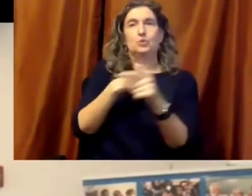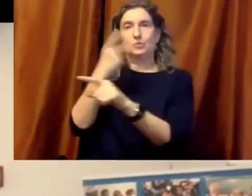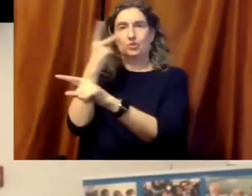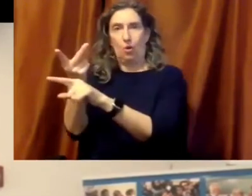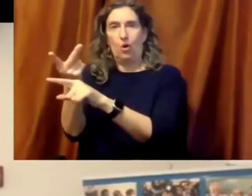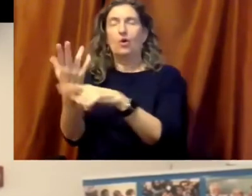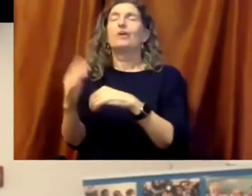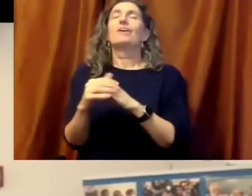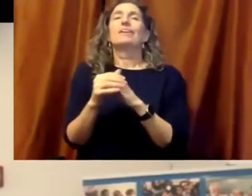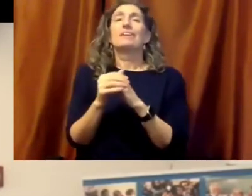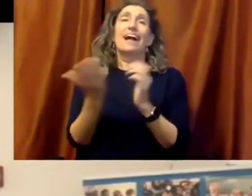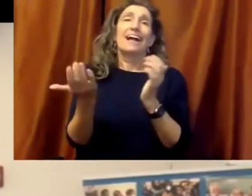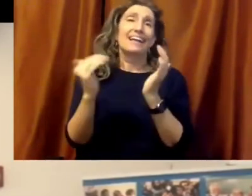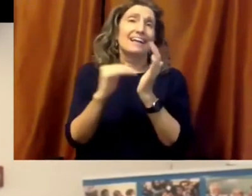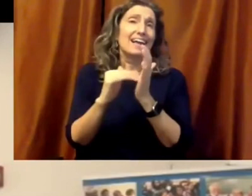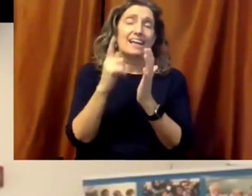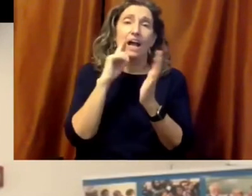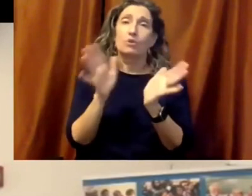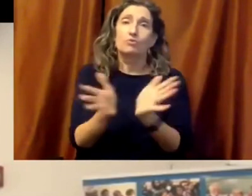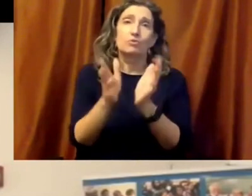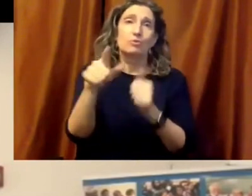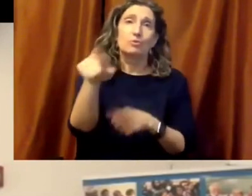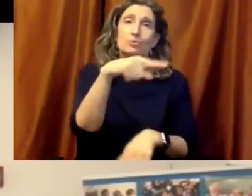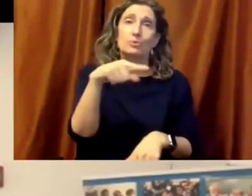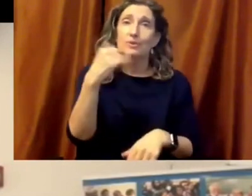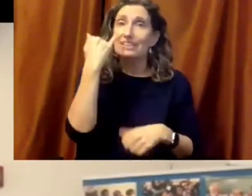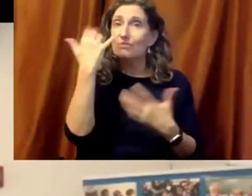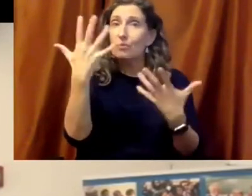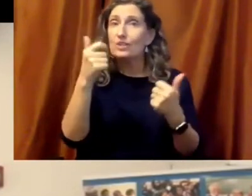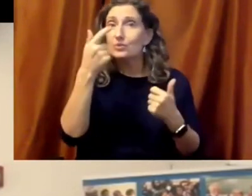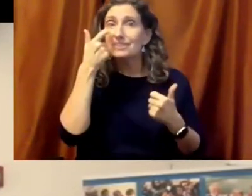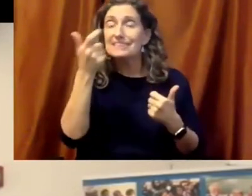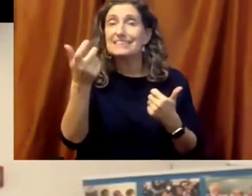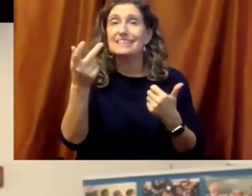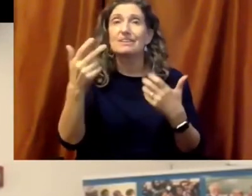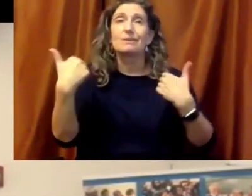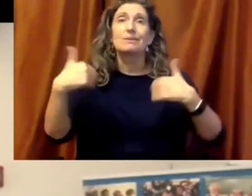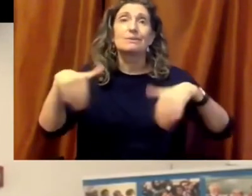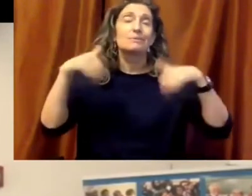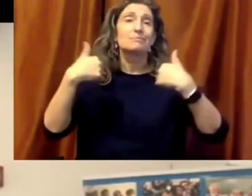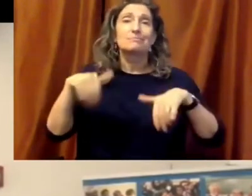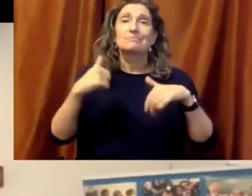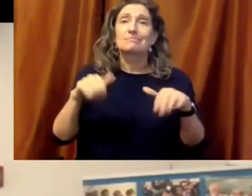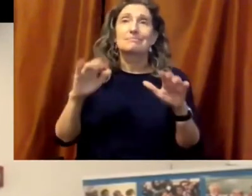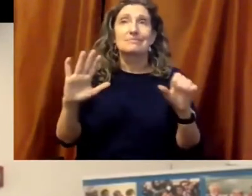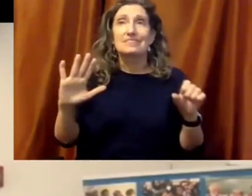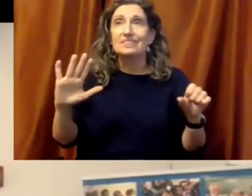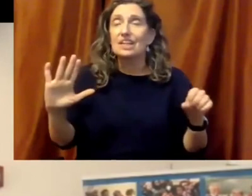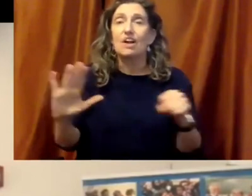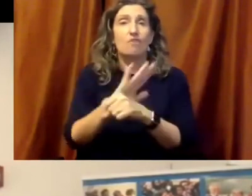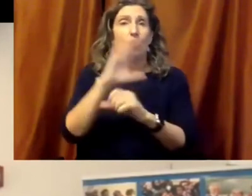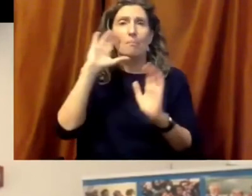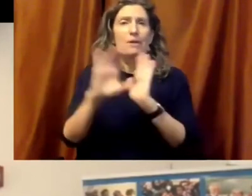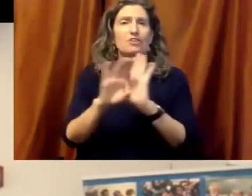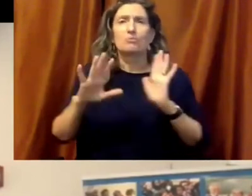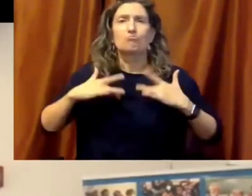would like to see a really kind of complete picture from what UNESCO's activities are, that would be worth going to